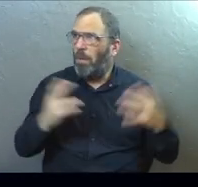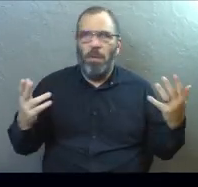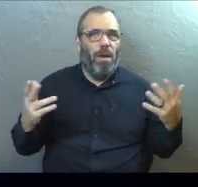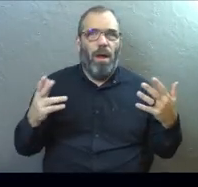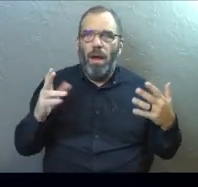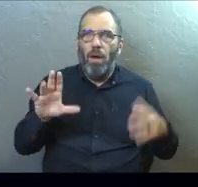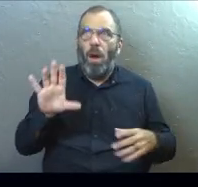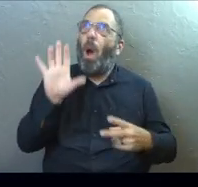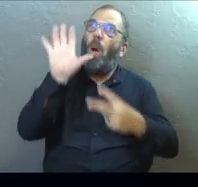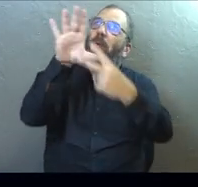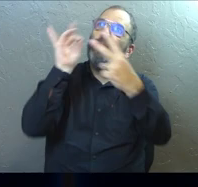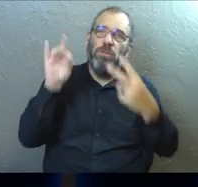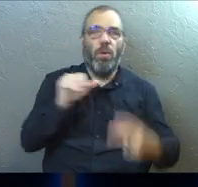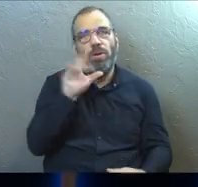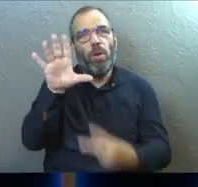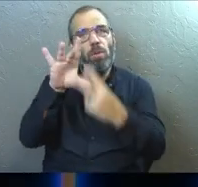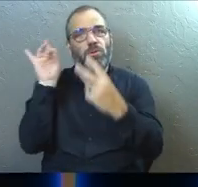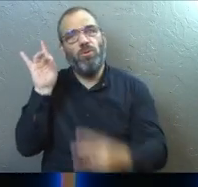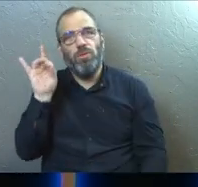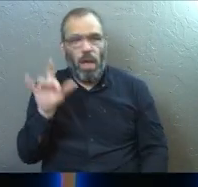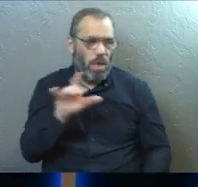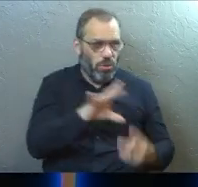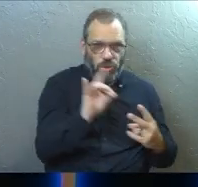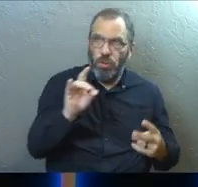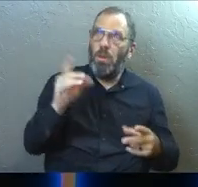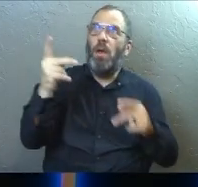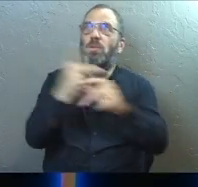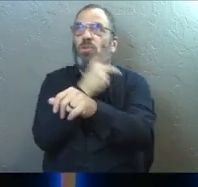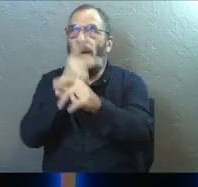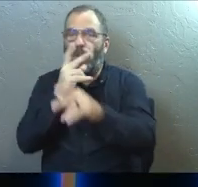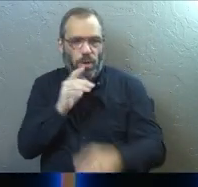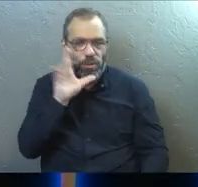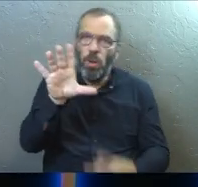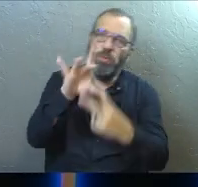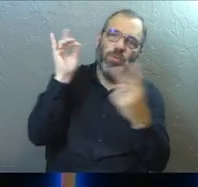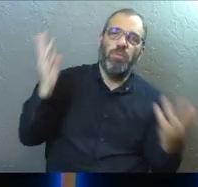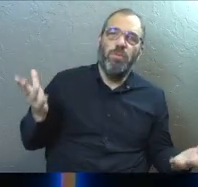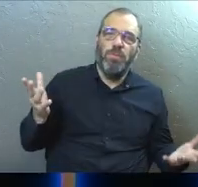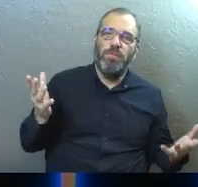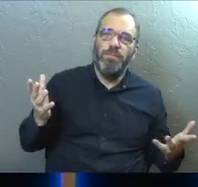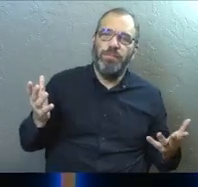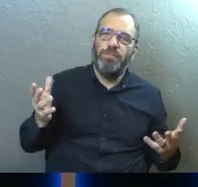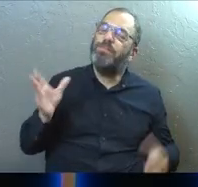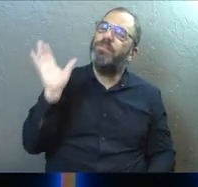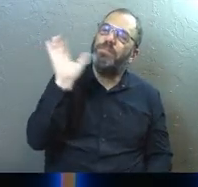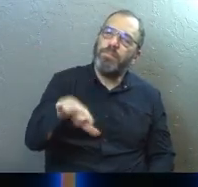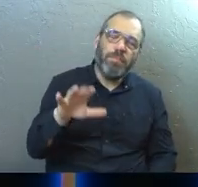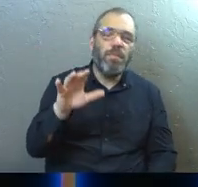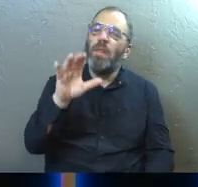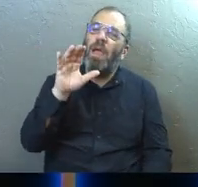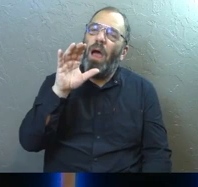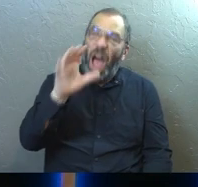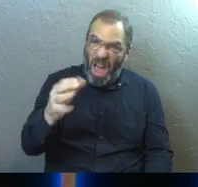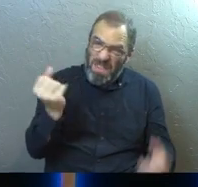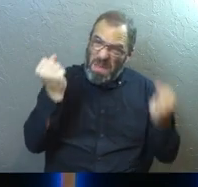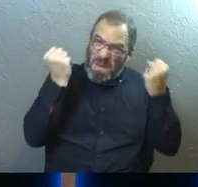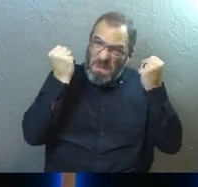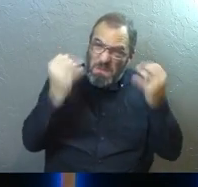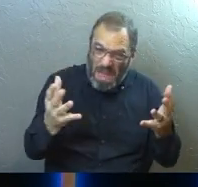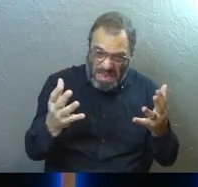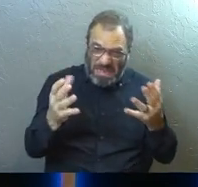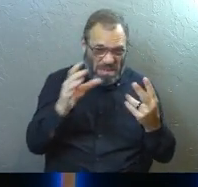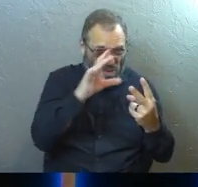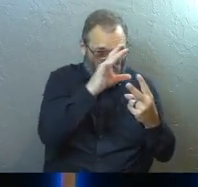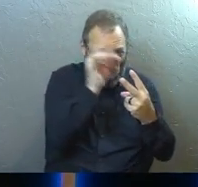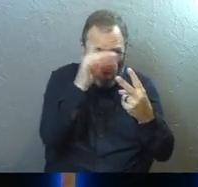we choose Jesus or we don't. We choose the Great Shepherd or we don't. And it's like, yeah, are there thousands of